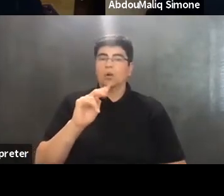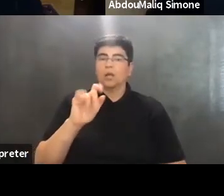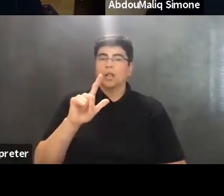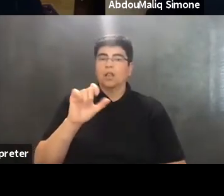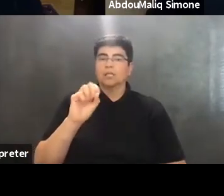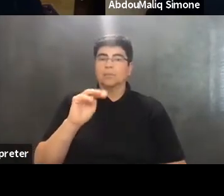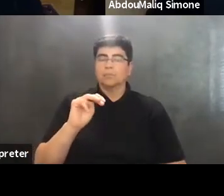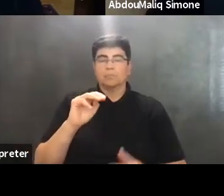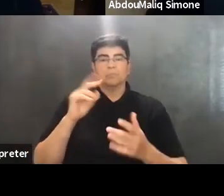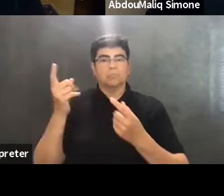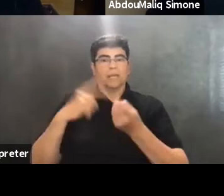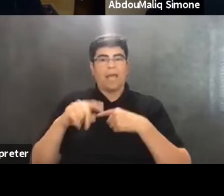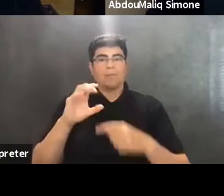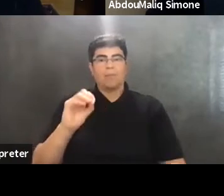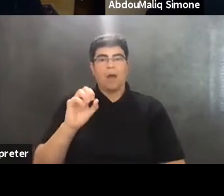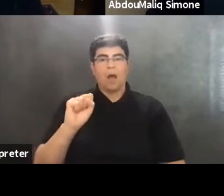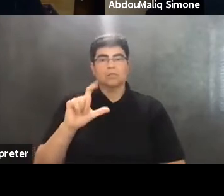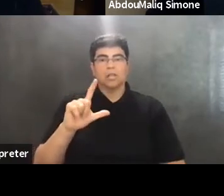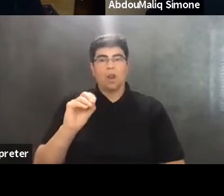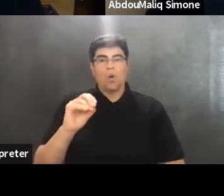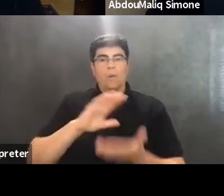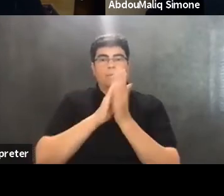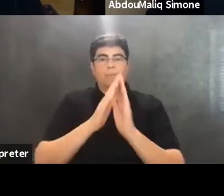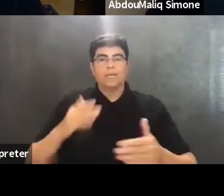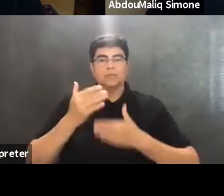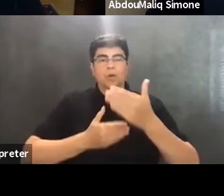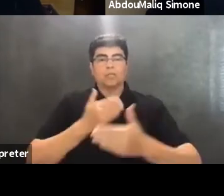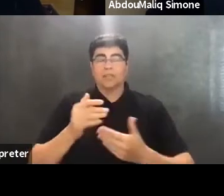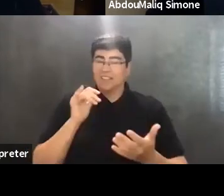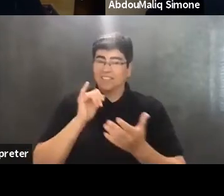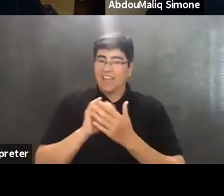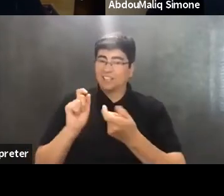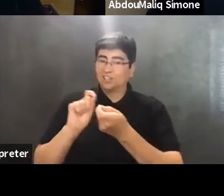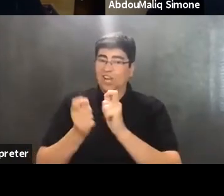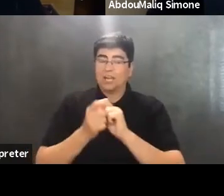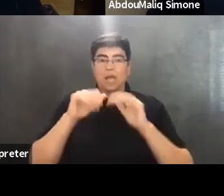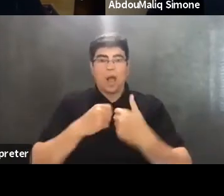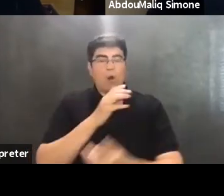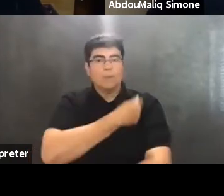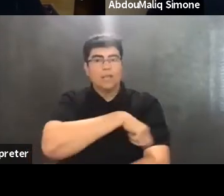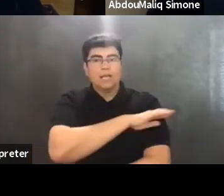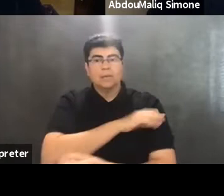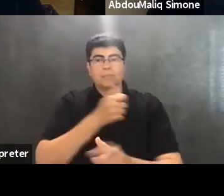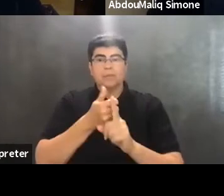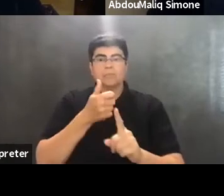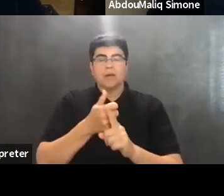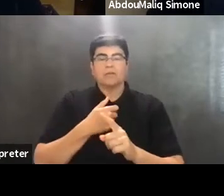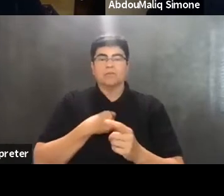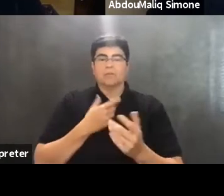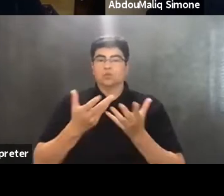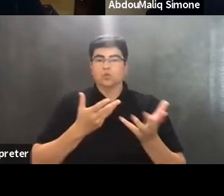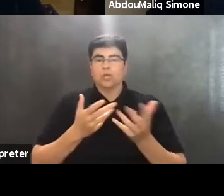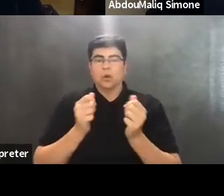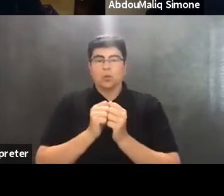which really shifted around the way Palestinians themselves treated the issue of Palestine.